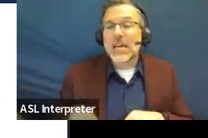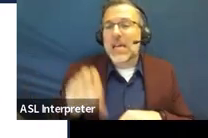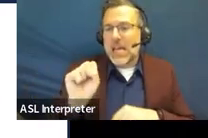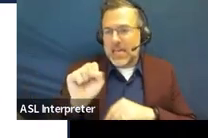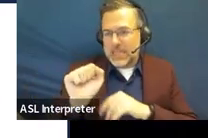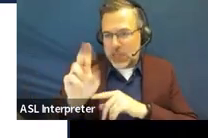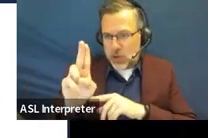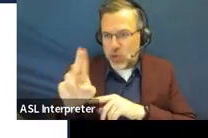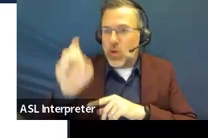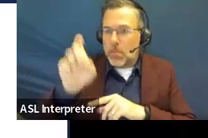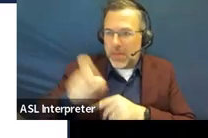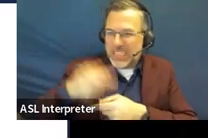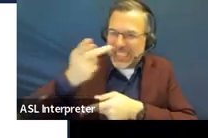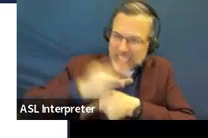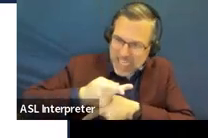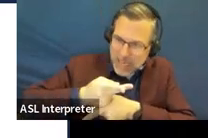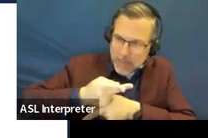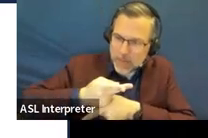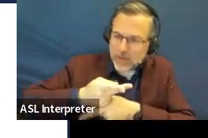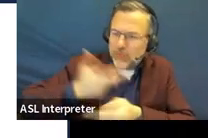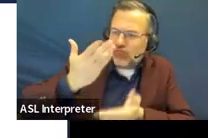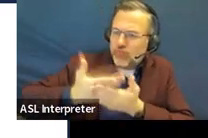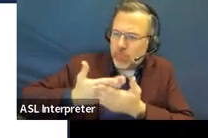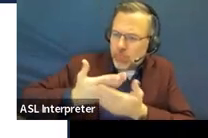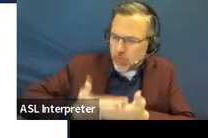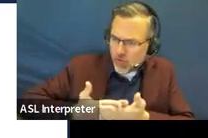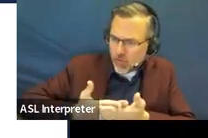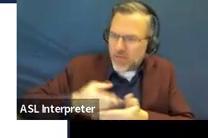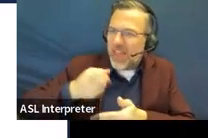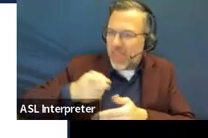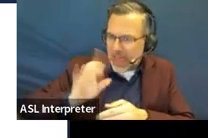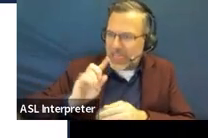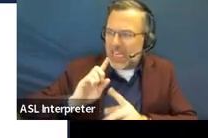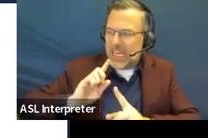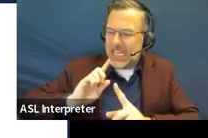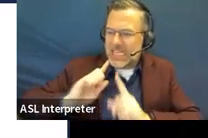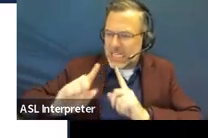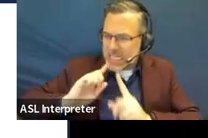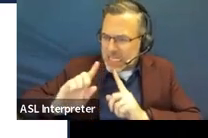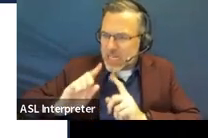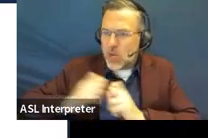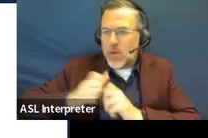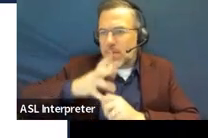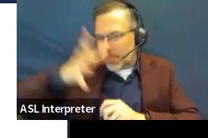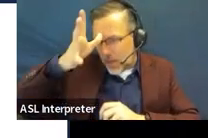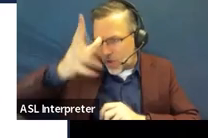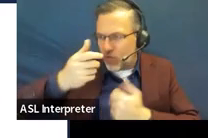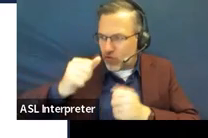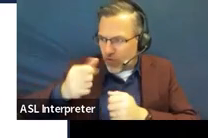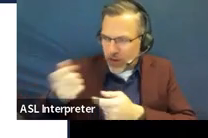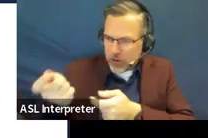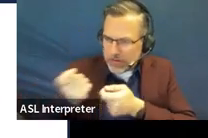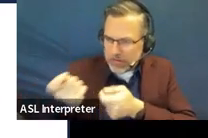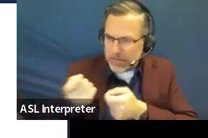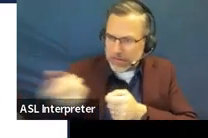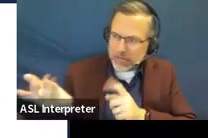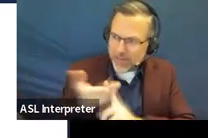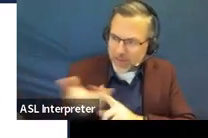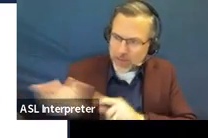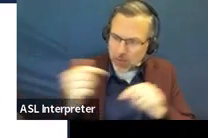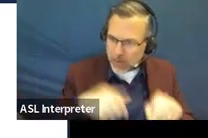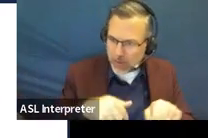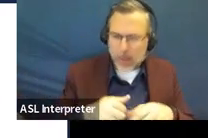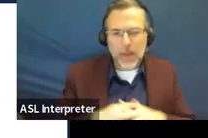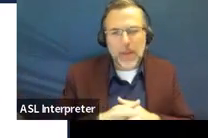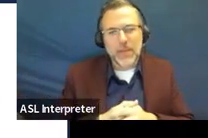attempts to arrange a mutually agreed upon time and place. There are some thoughts out there about how many